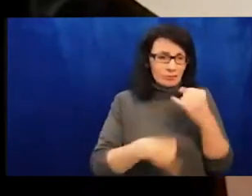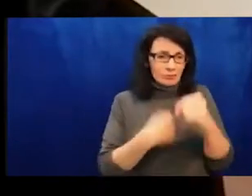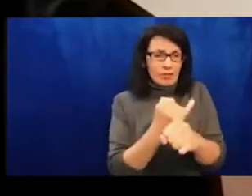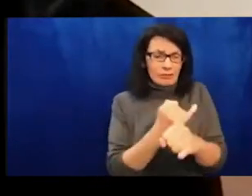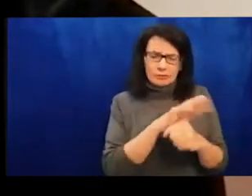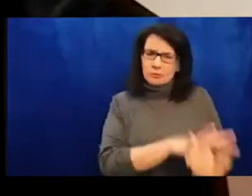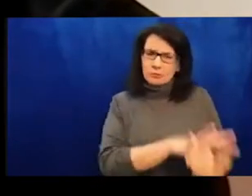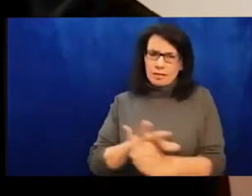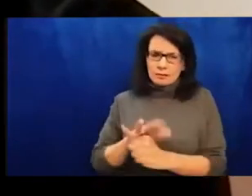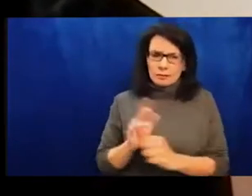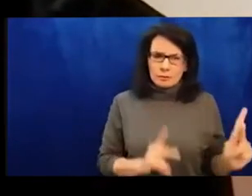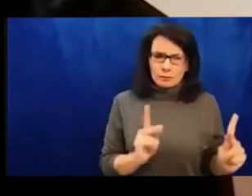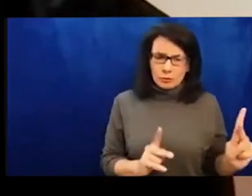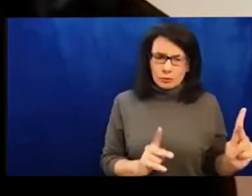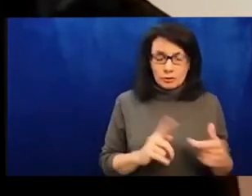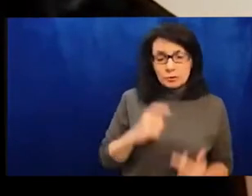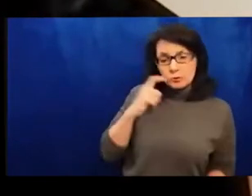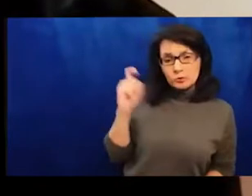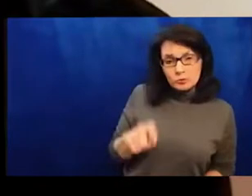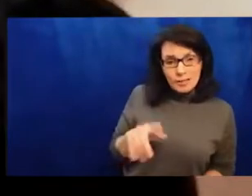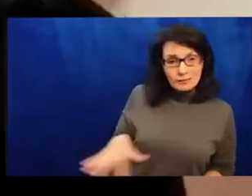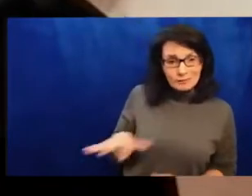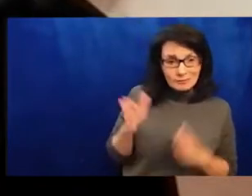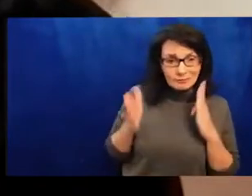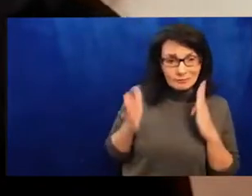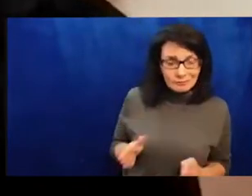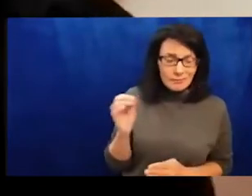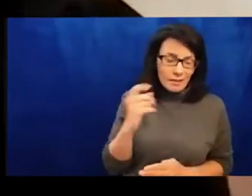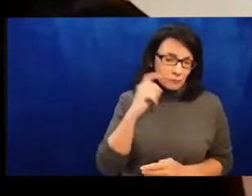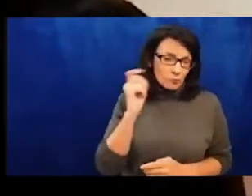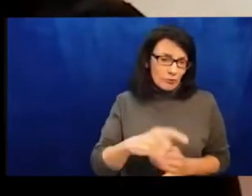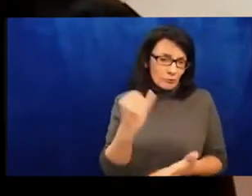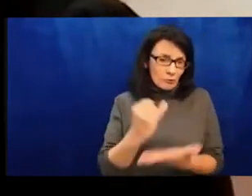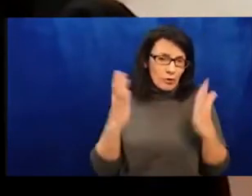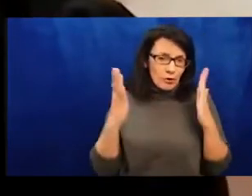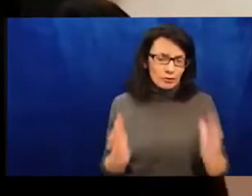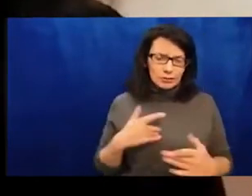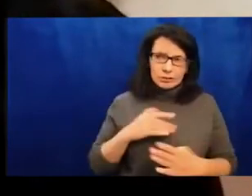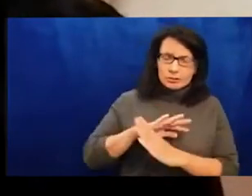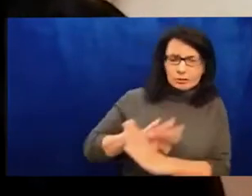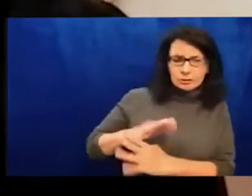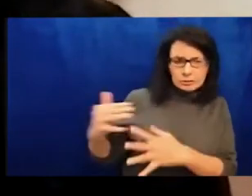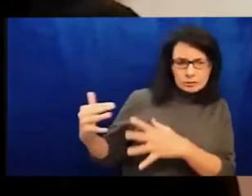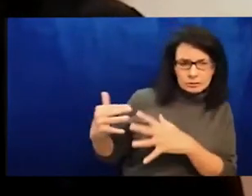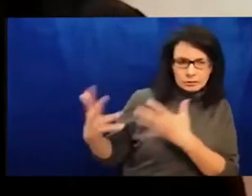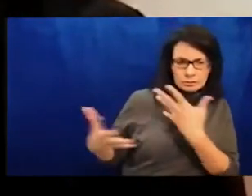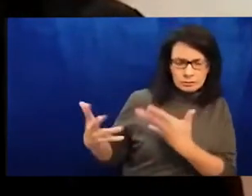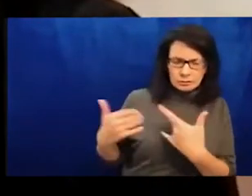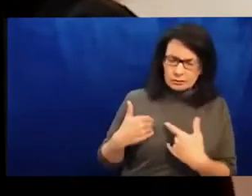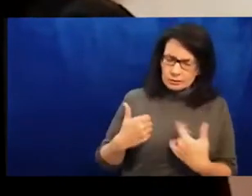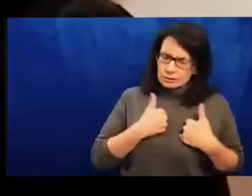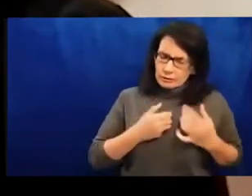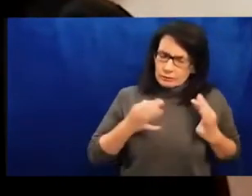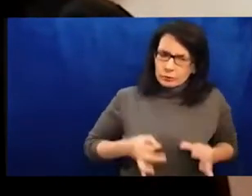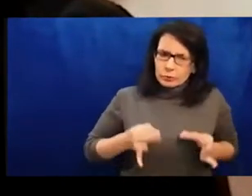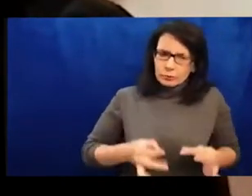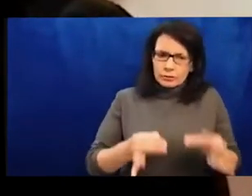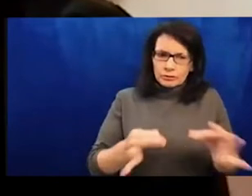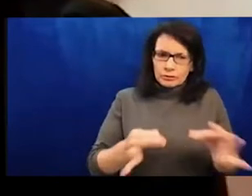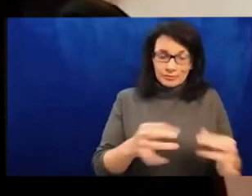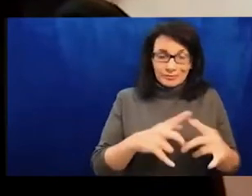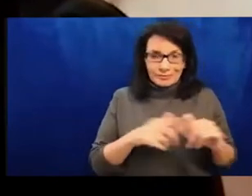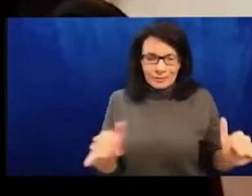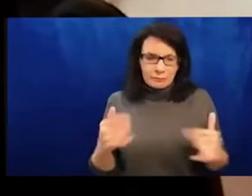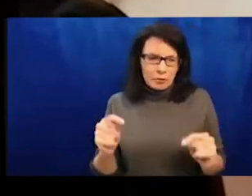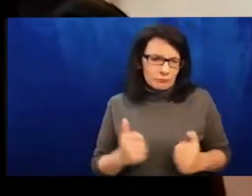principled solidarity. The central and complex question for this teach-in remains, what does solidarity look like with Ukrainian and